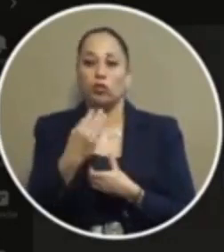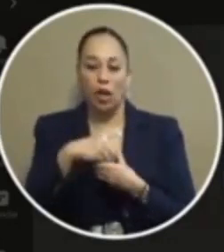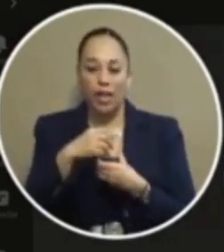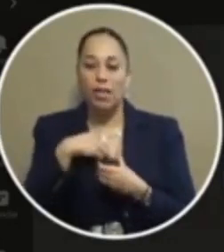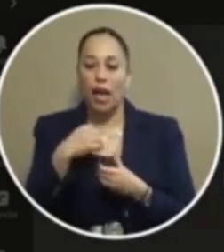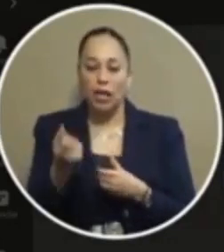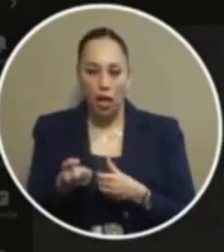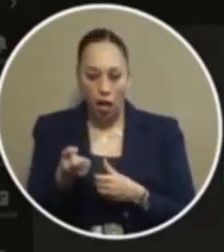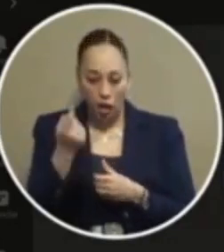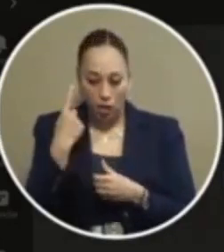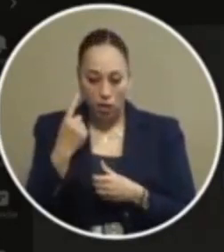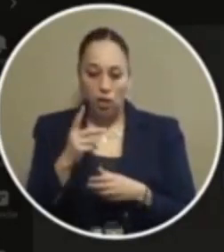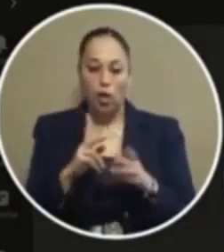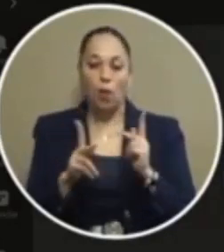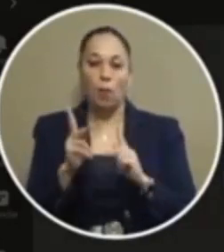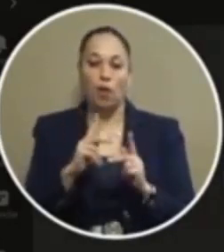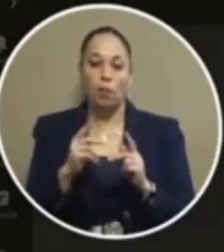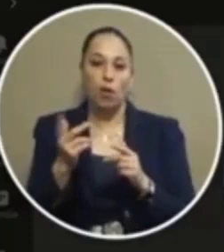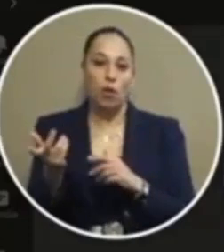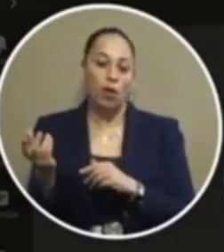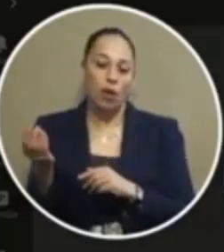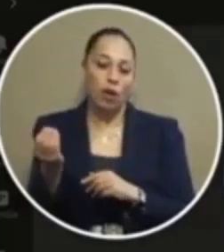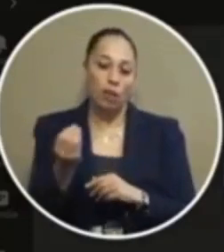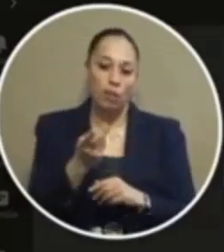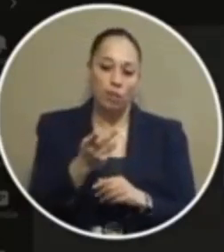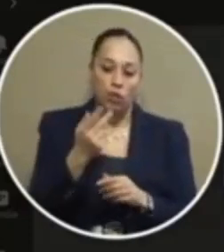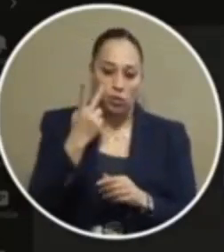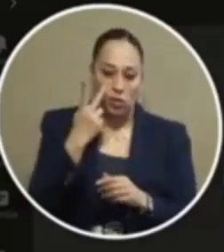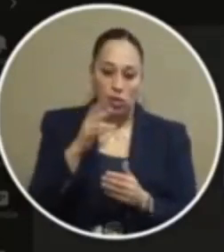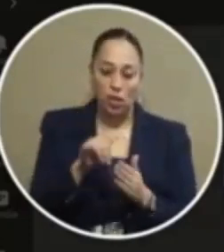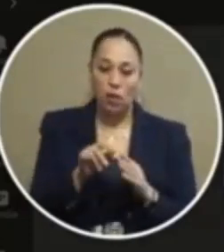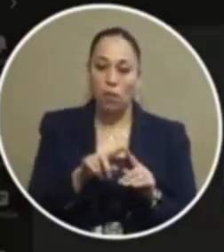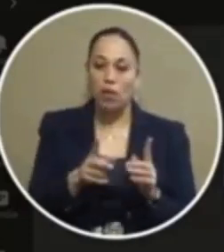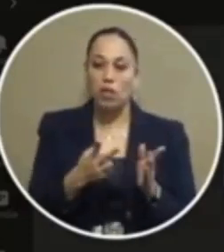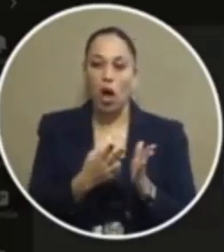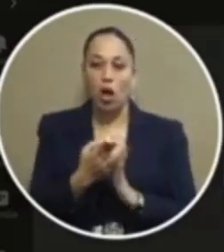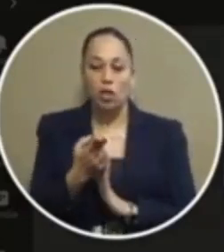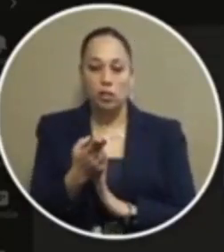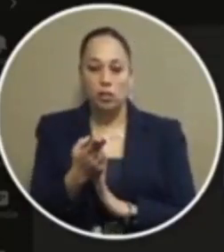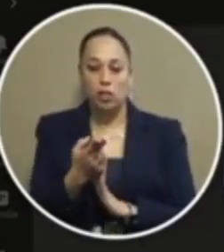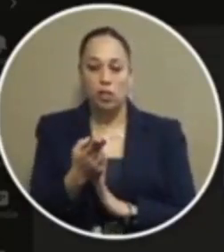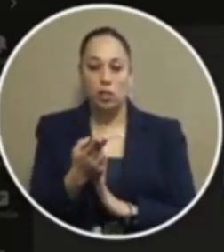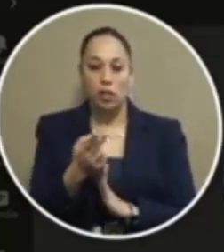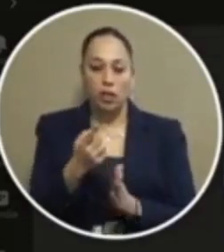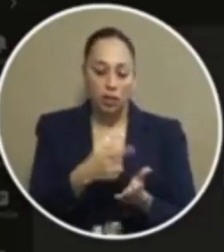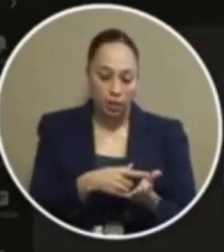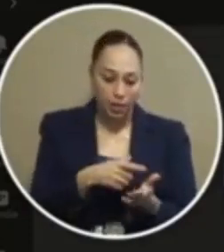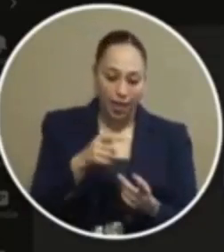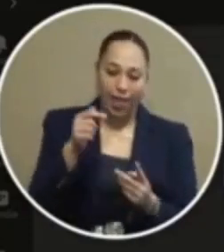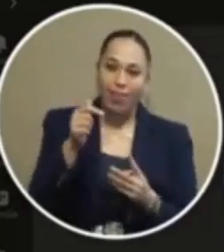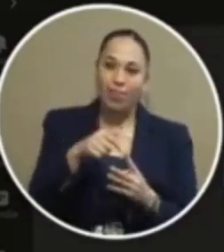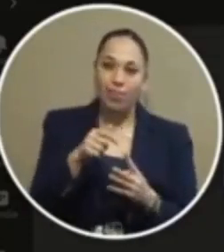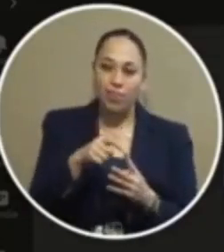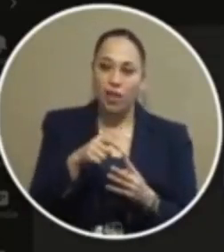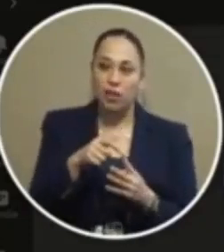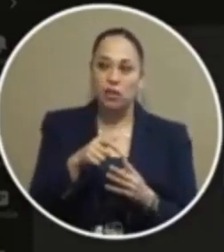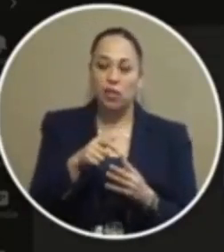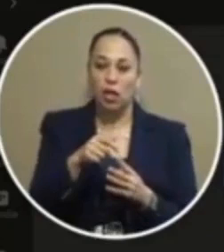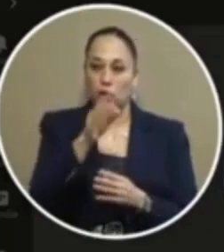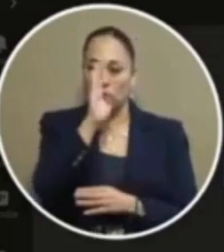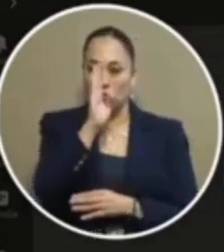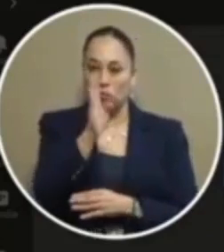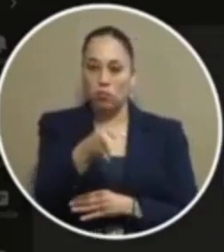understand that people are going to come down on different sides of this um but honestly uh you know this this this is a pretty straightforward